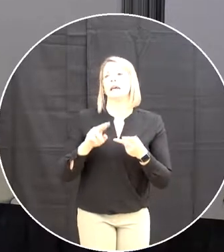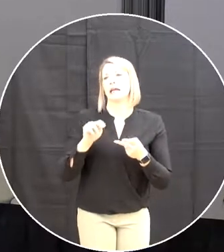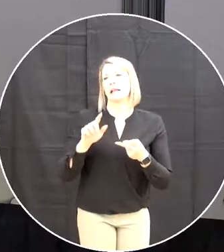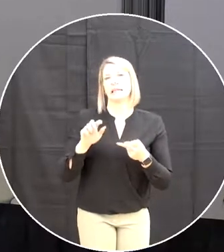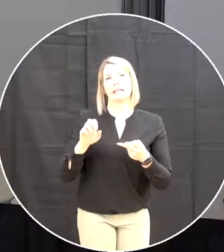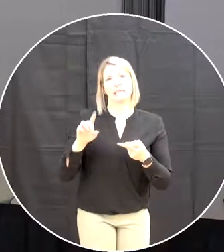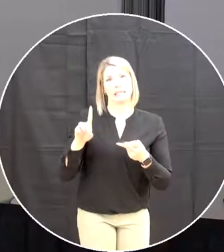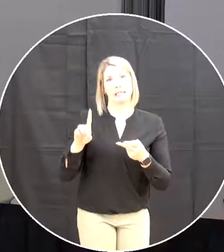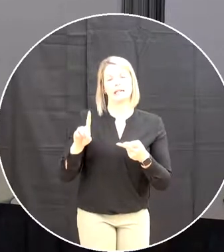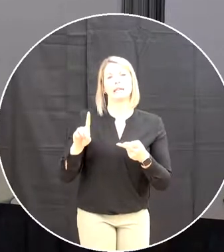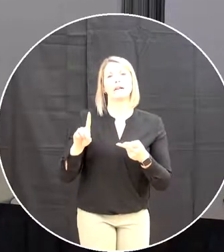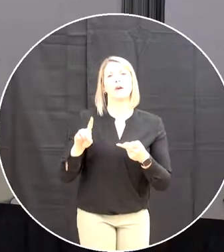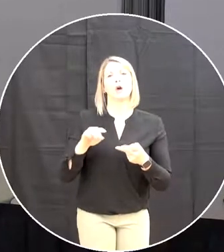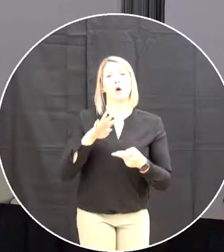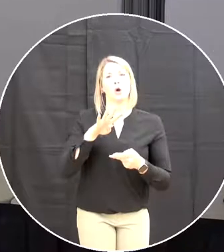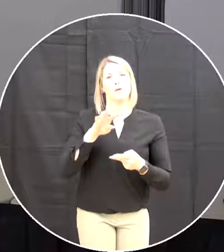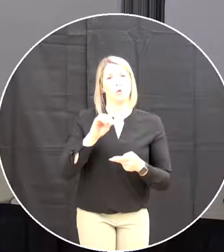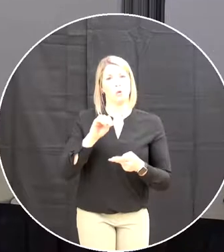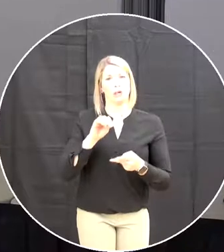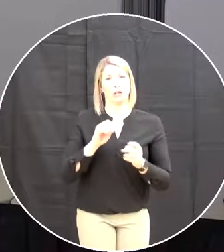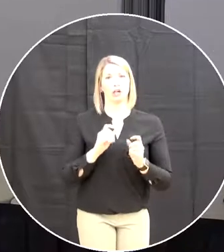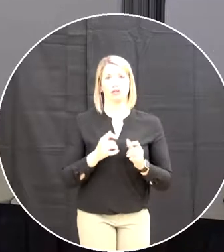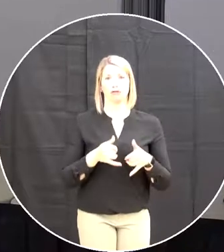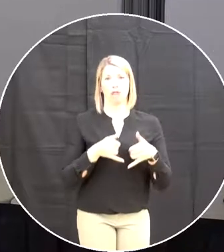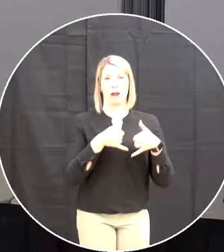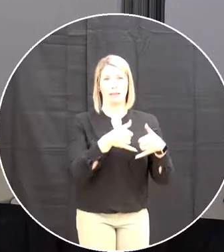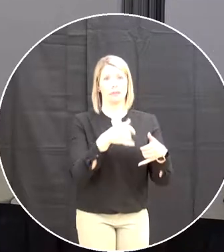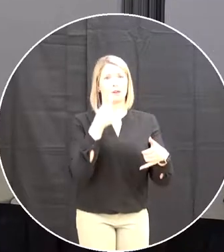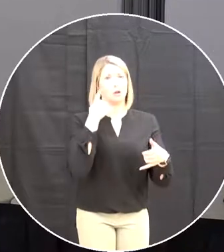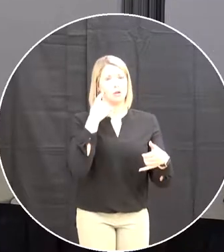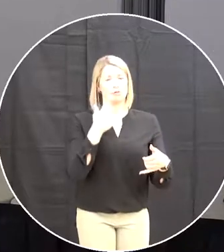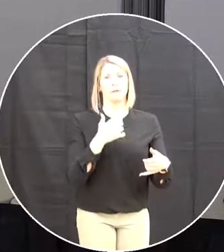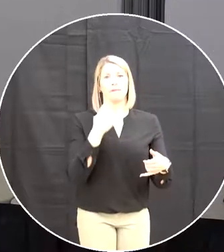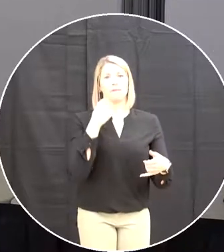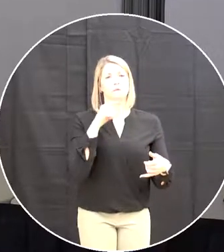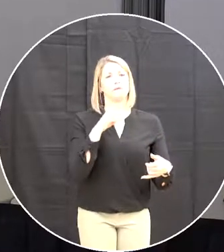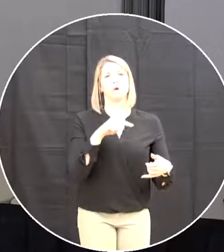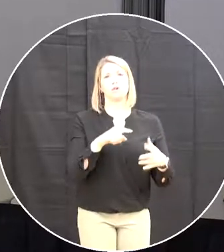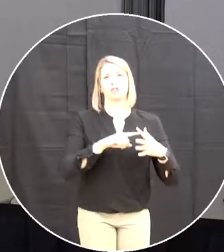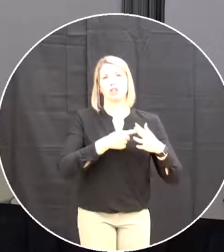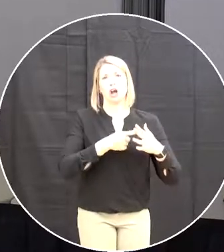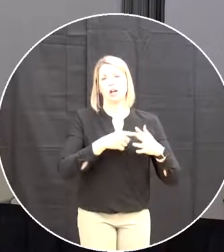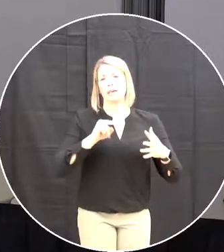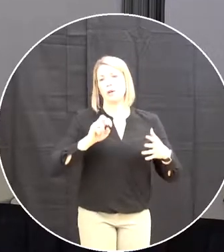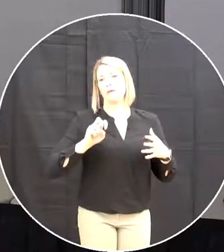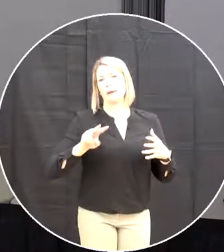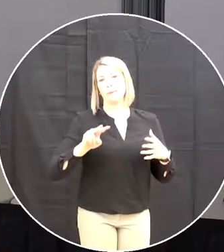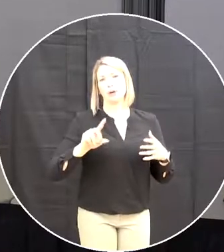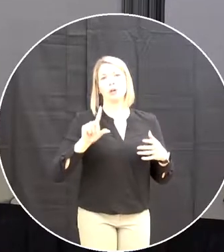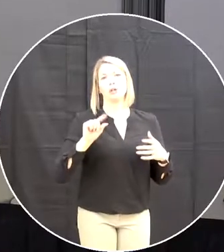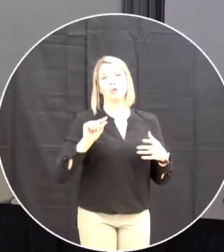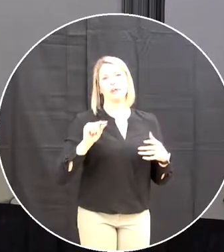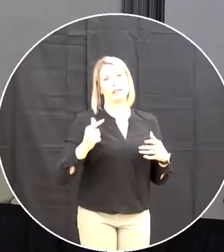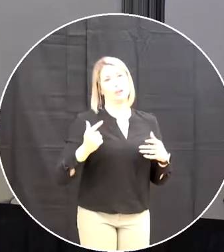of the 40 grants for schools as outlined which will be administered beginning november 2021